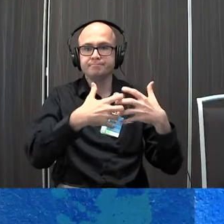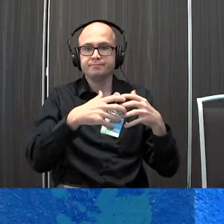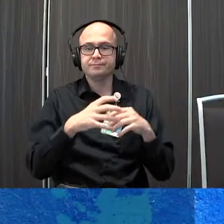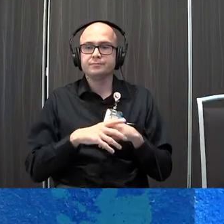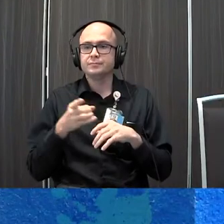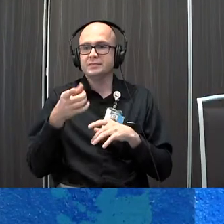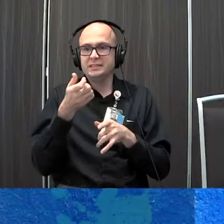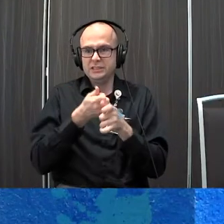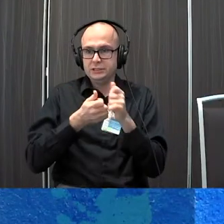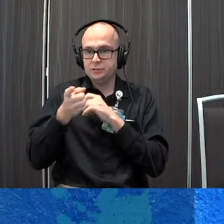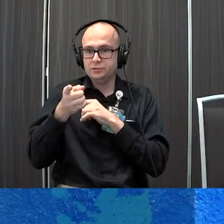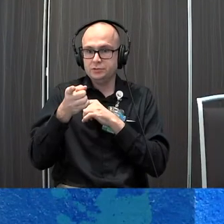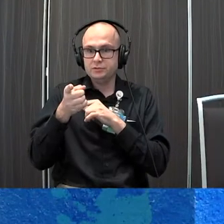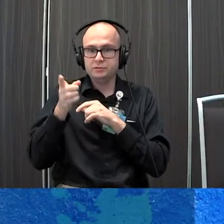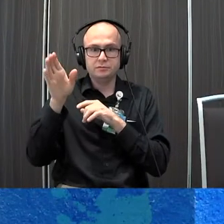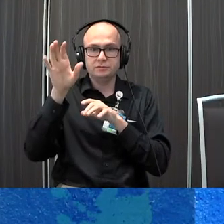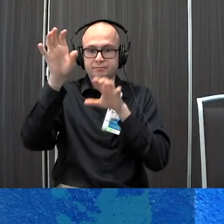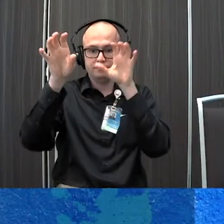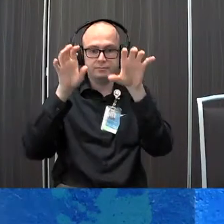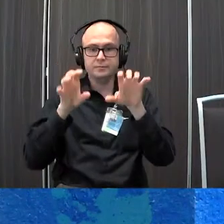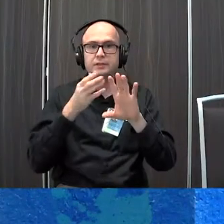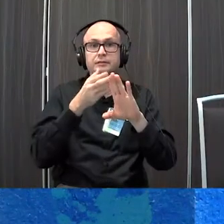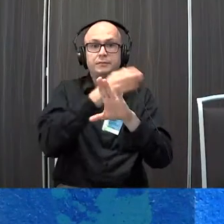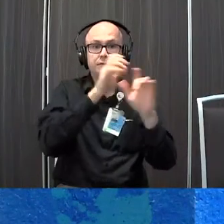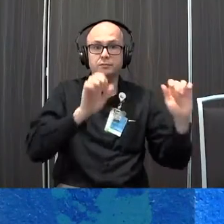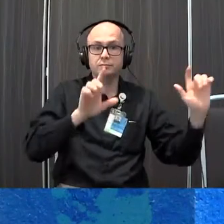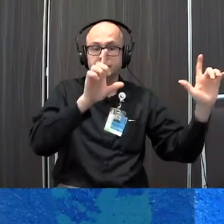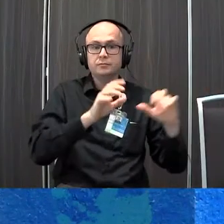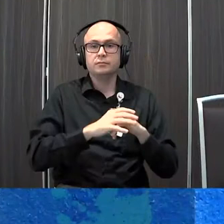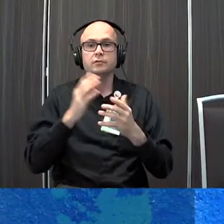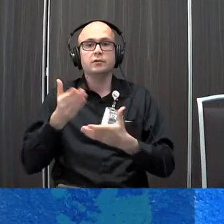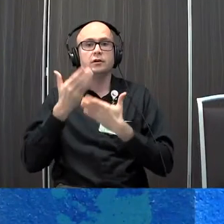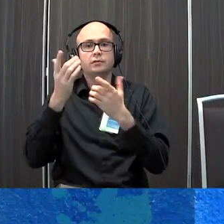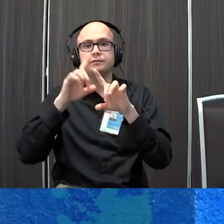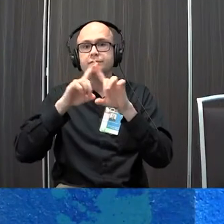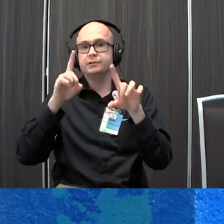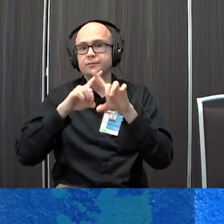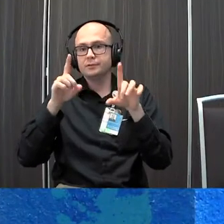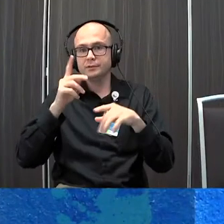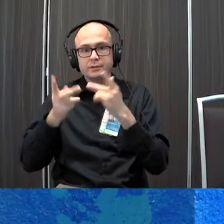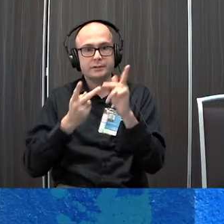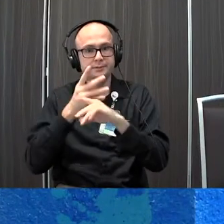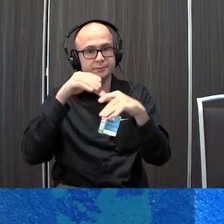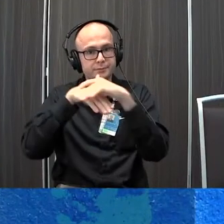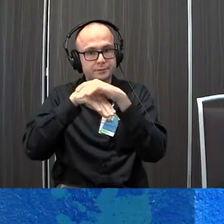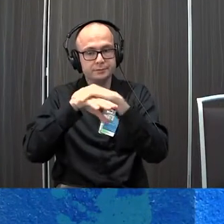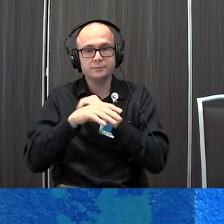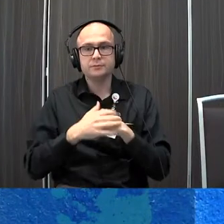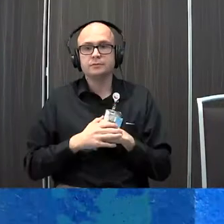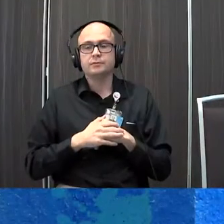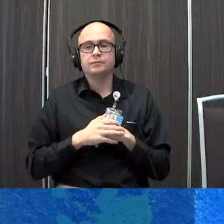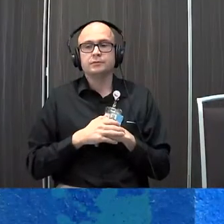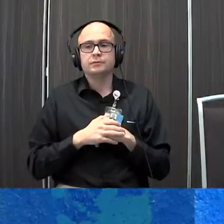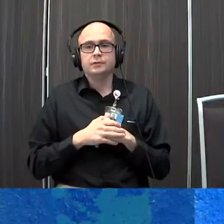of these devices on this slide and the previous slide offer alternative access methods